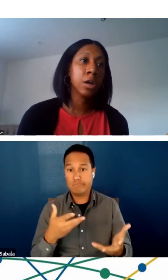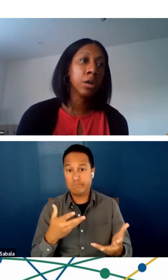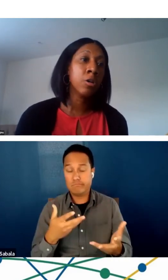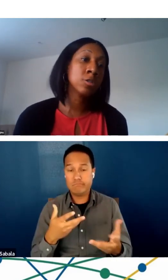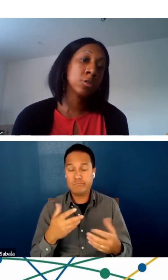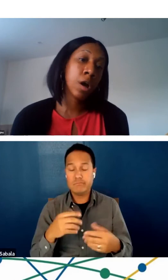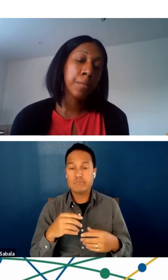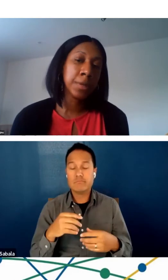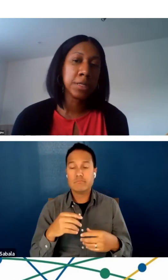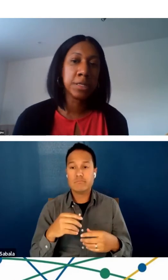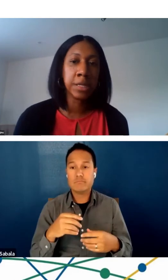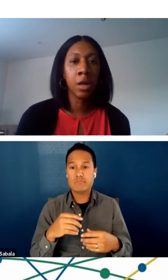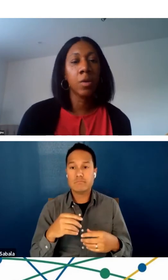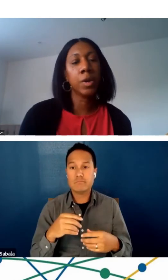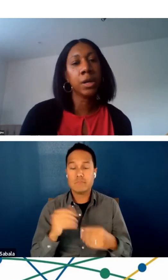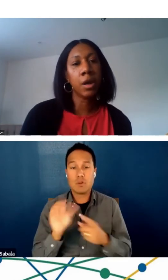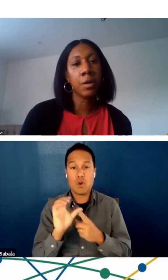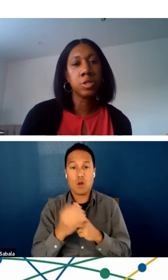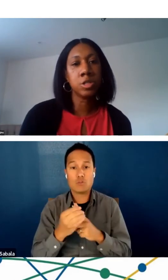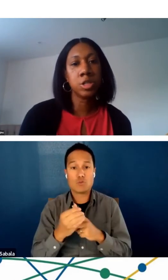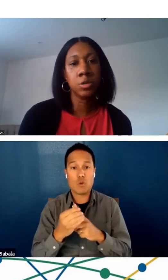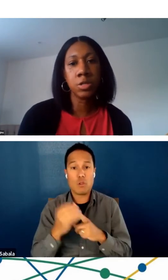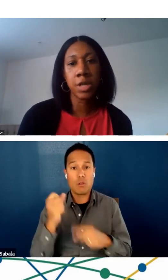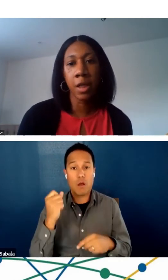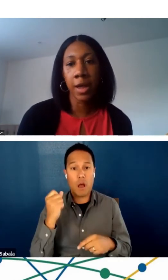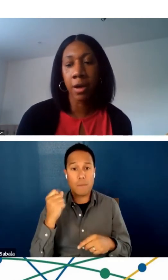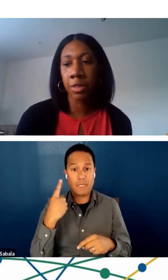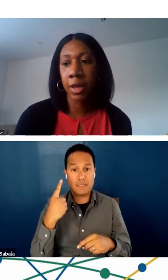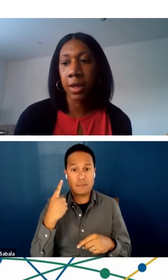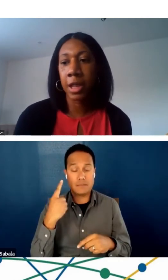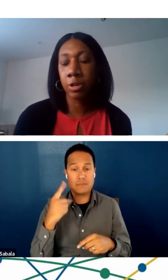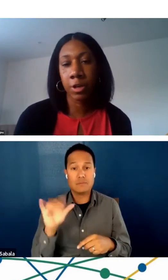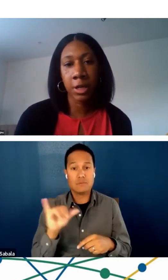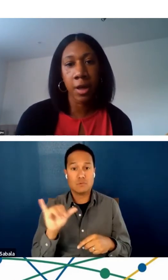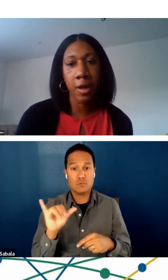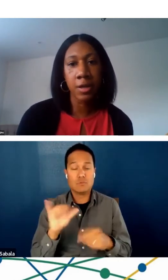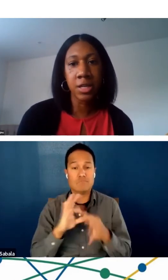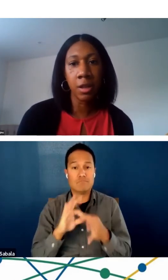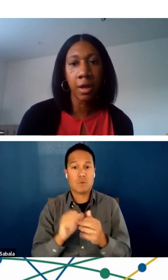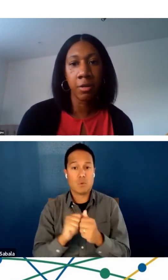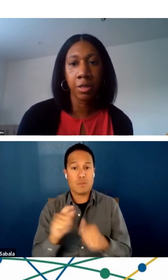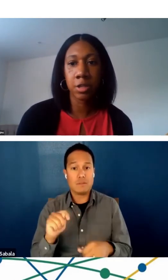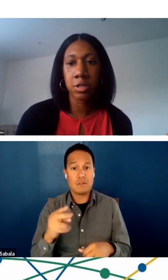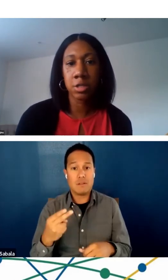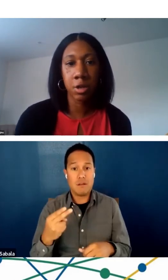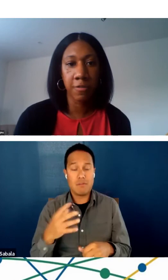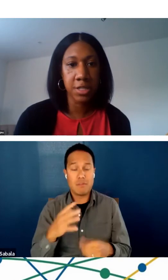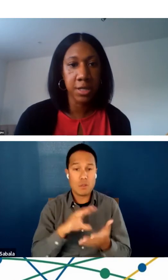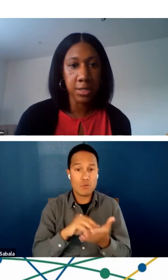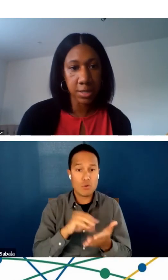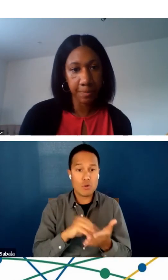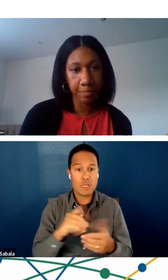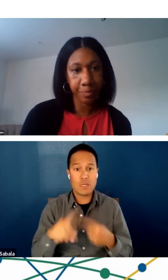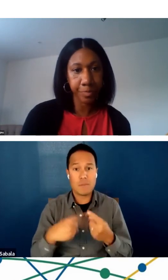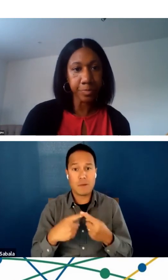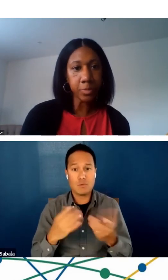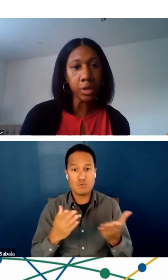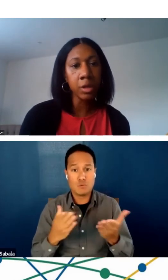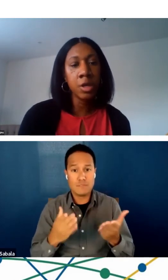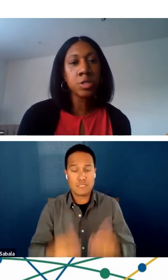address cultural competency when it comes to telehealth and learning telehealth services.